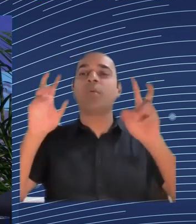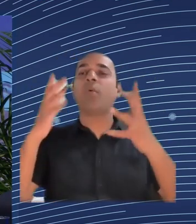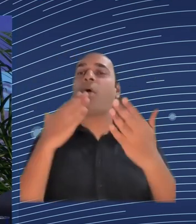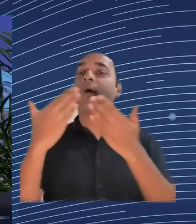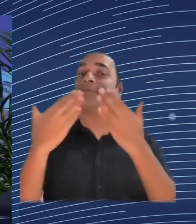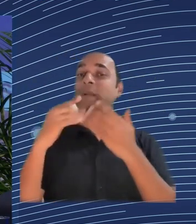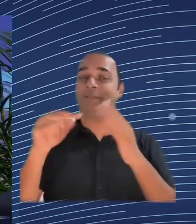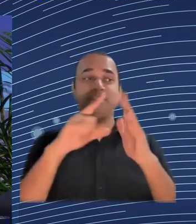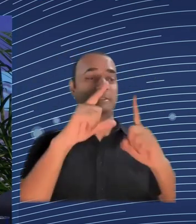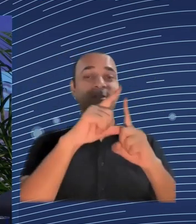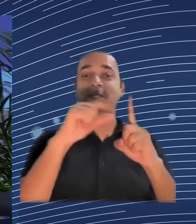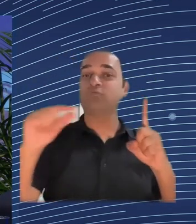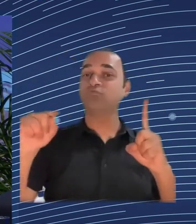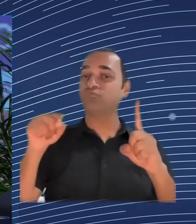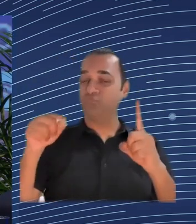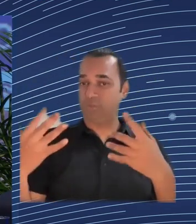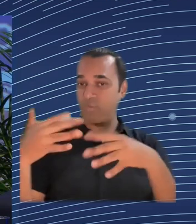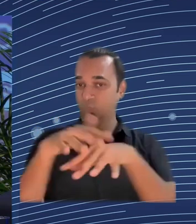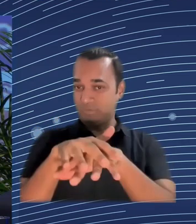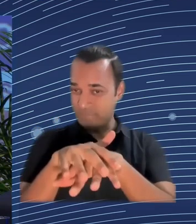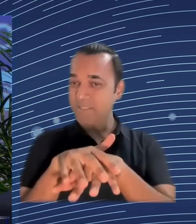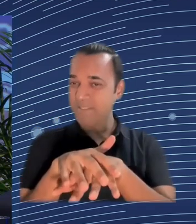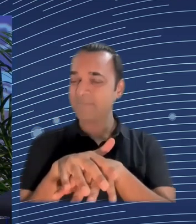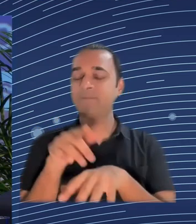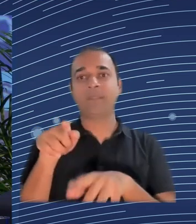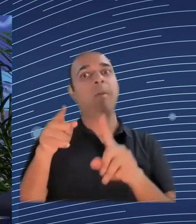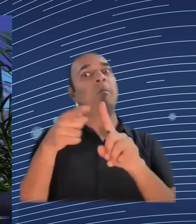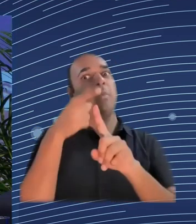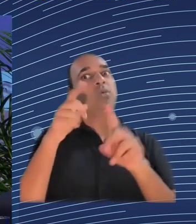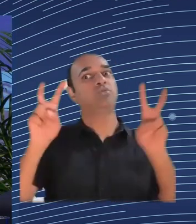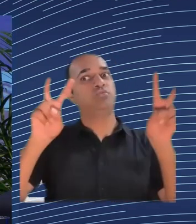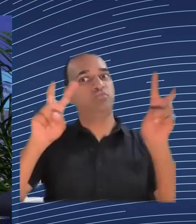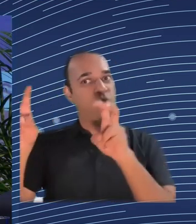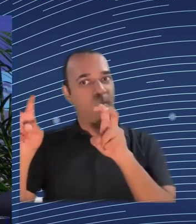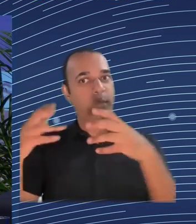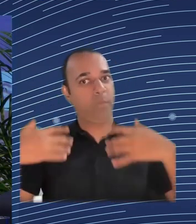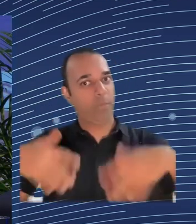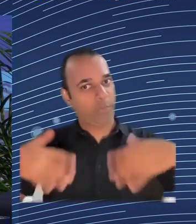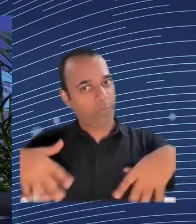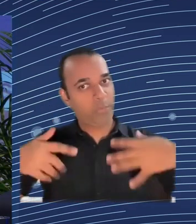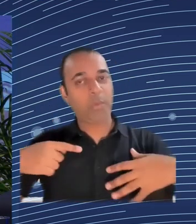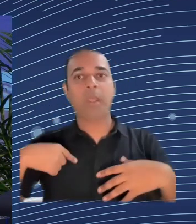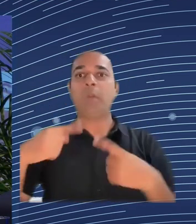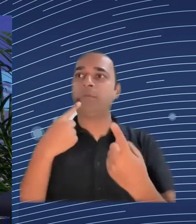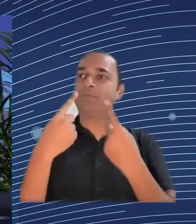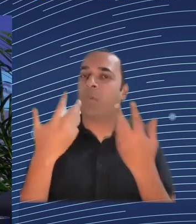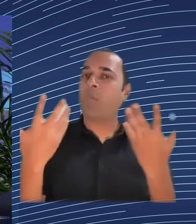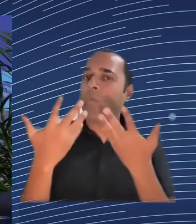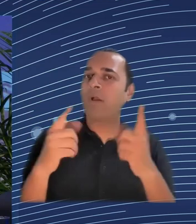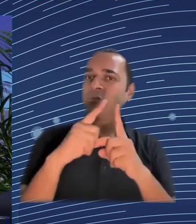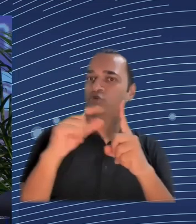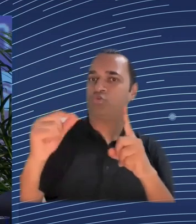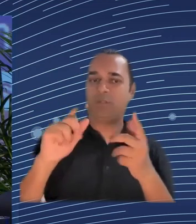poverty. Many of them are Roma communities. And we are thinking about children at risk of poverty and families and